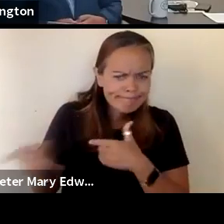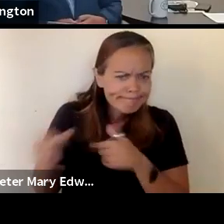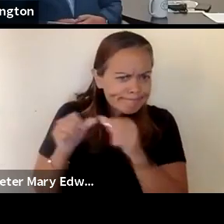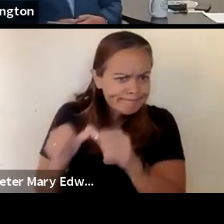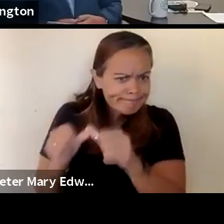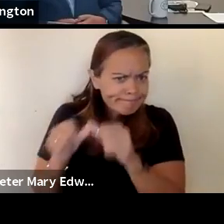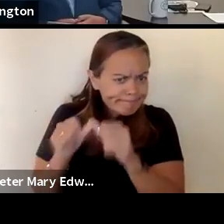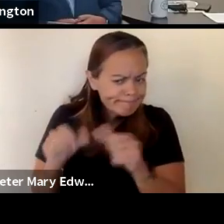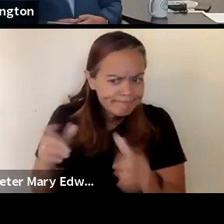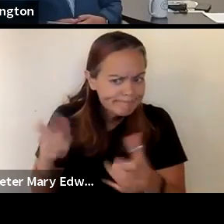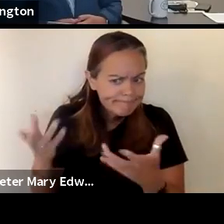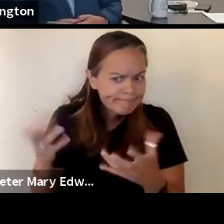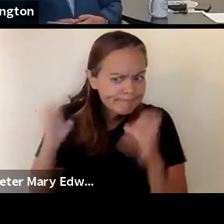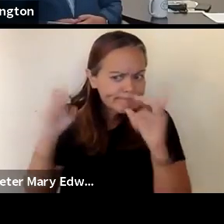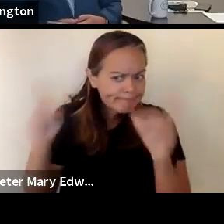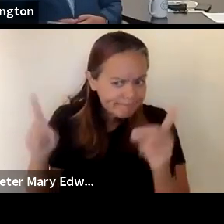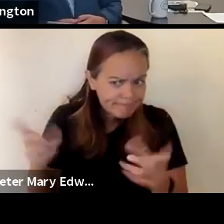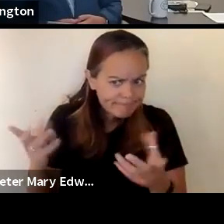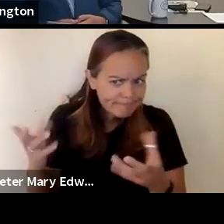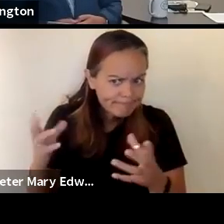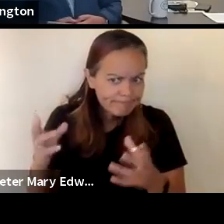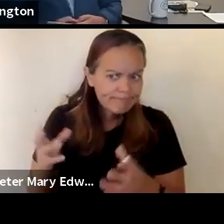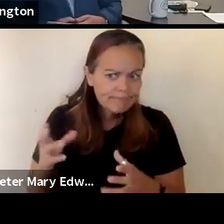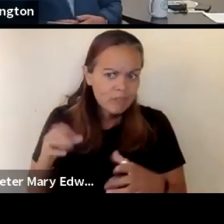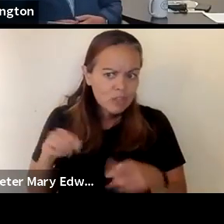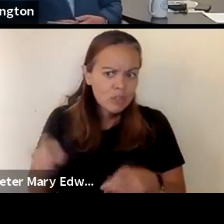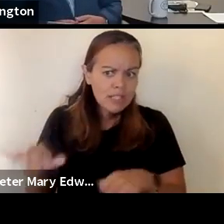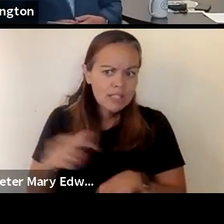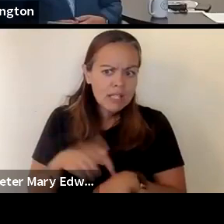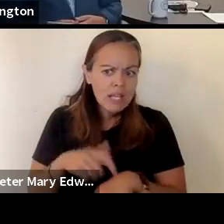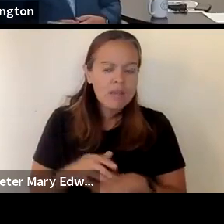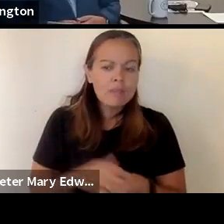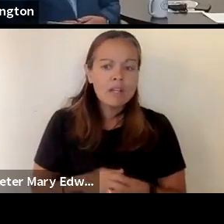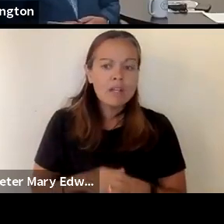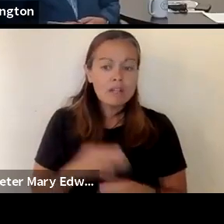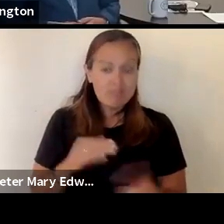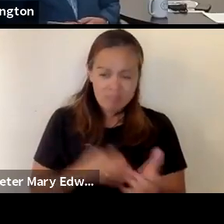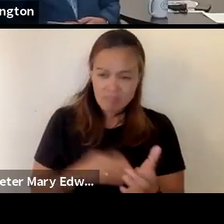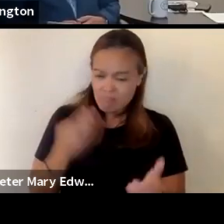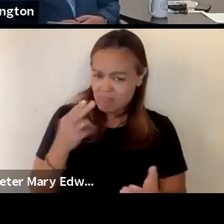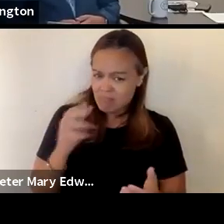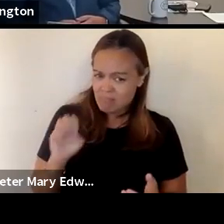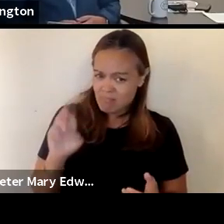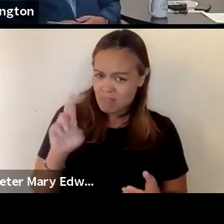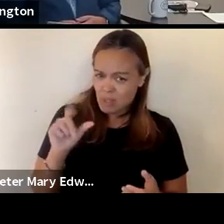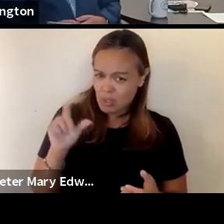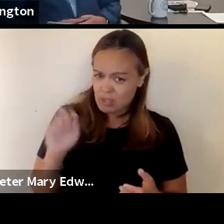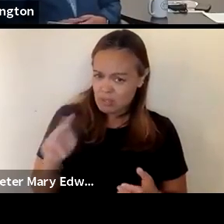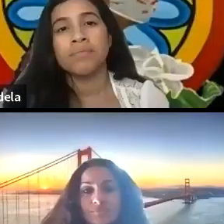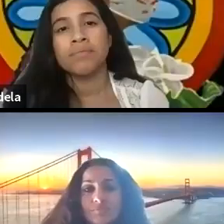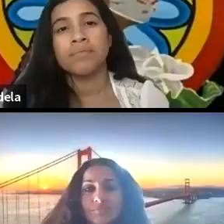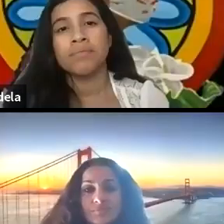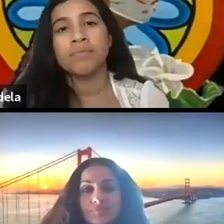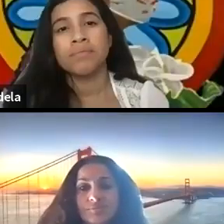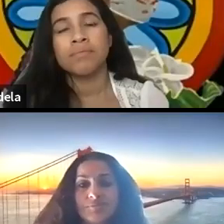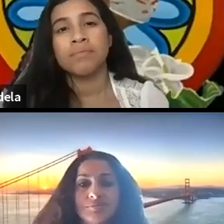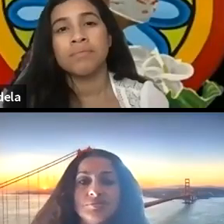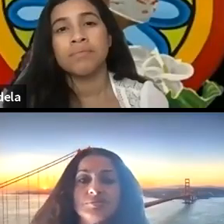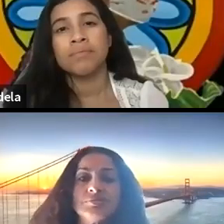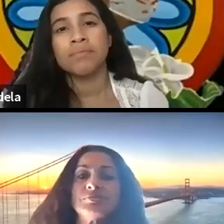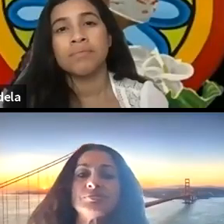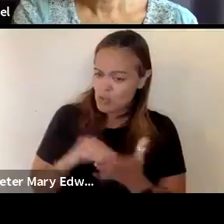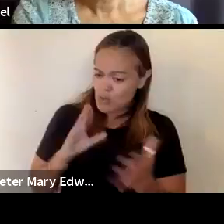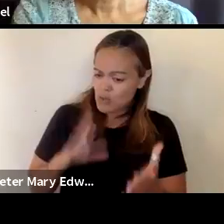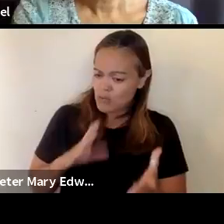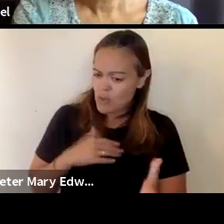continue accessing their education during that time dr harrington would you be able to talk about what happens to a student from the educational